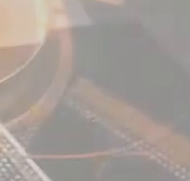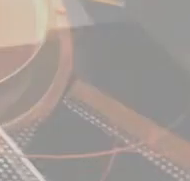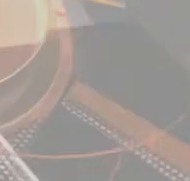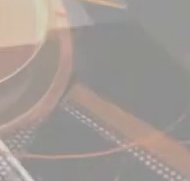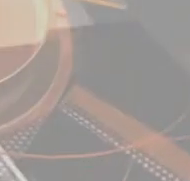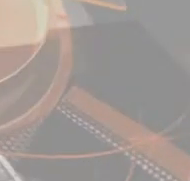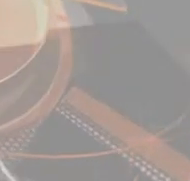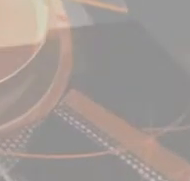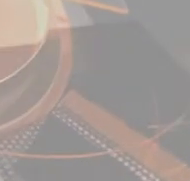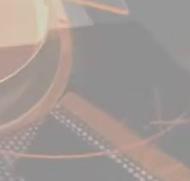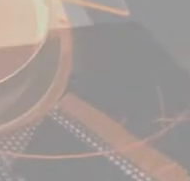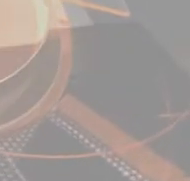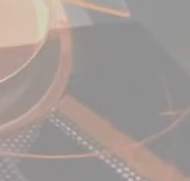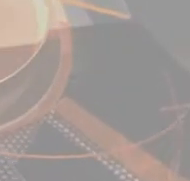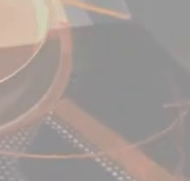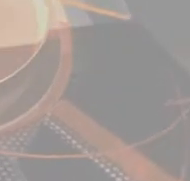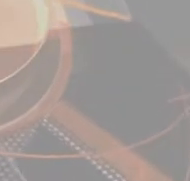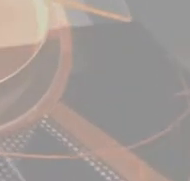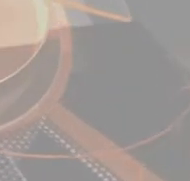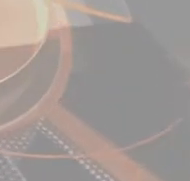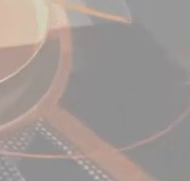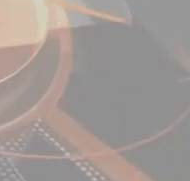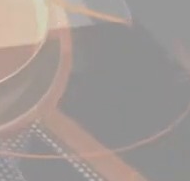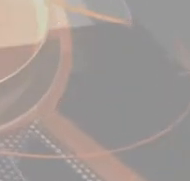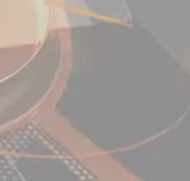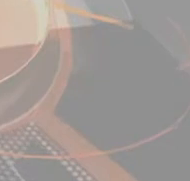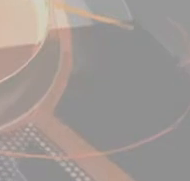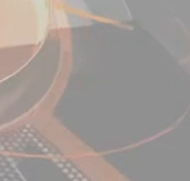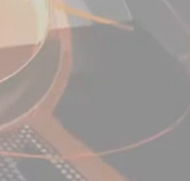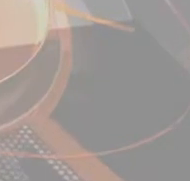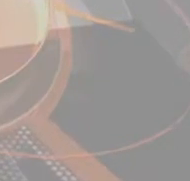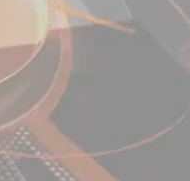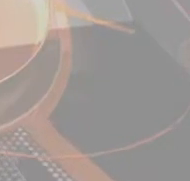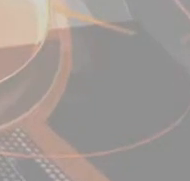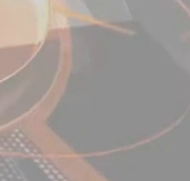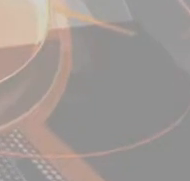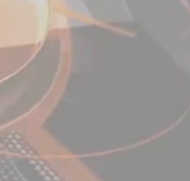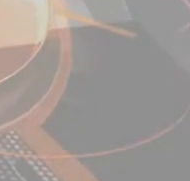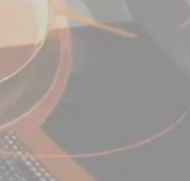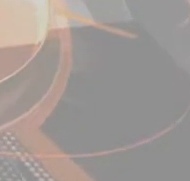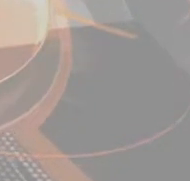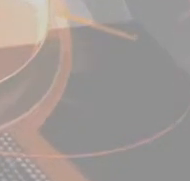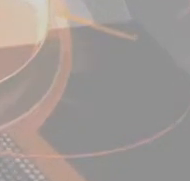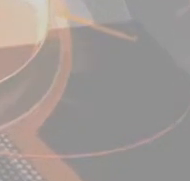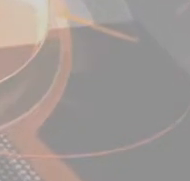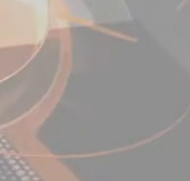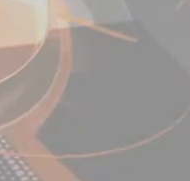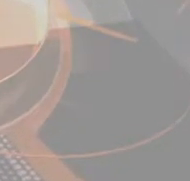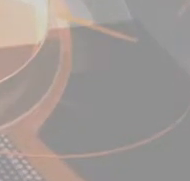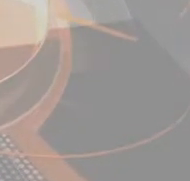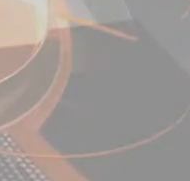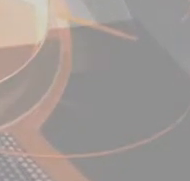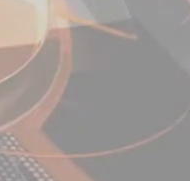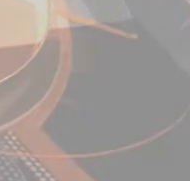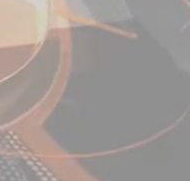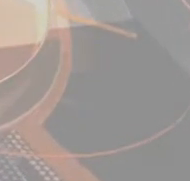It is Thursday, the 14th day of December 2017. Hello there and welcome to News Tonight. John